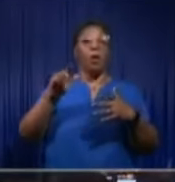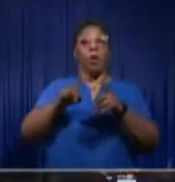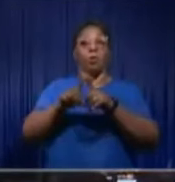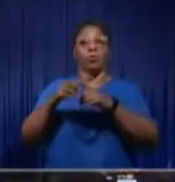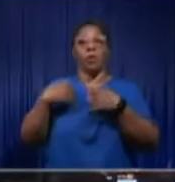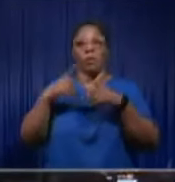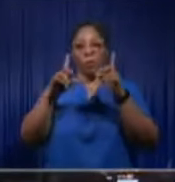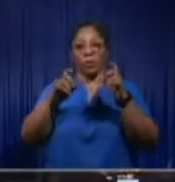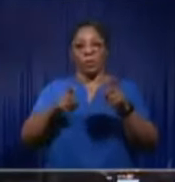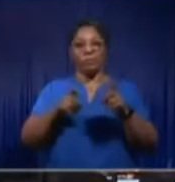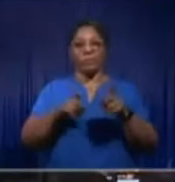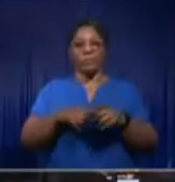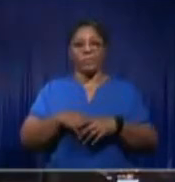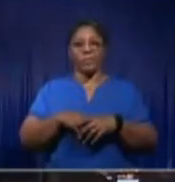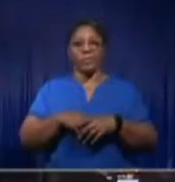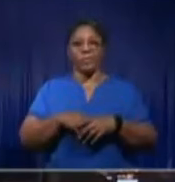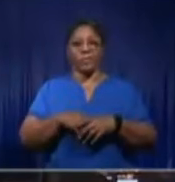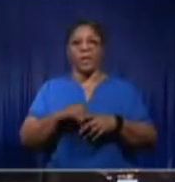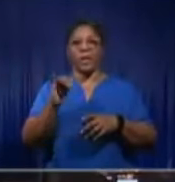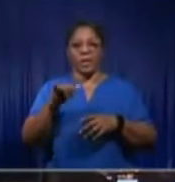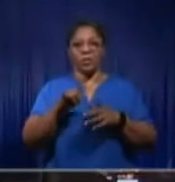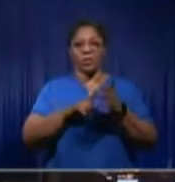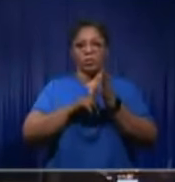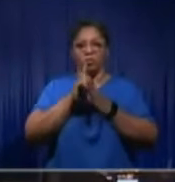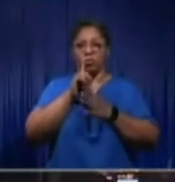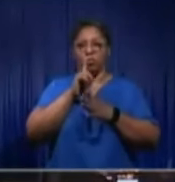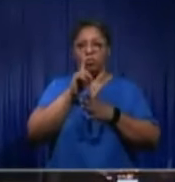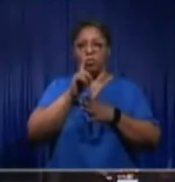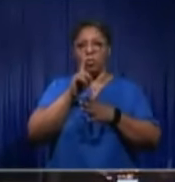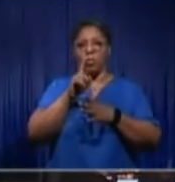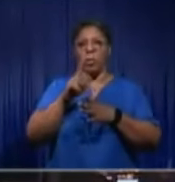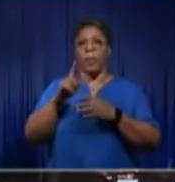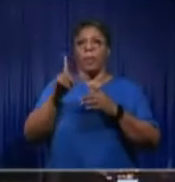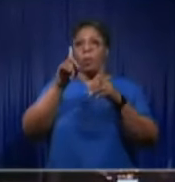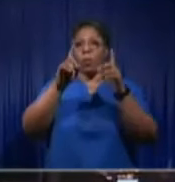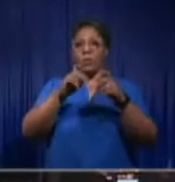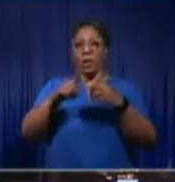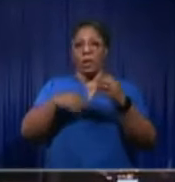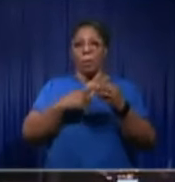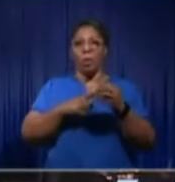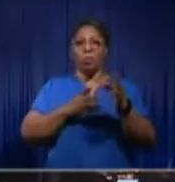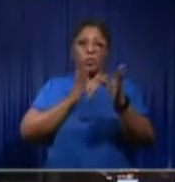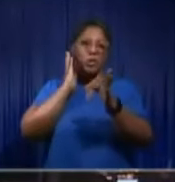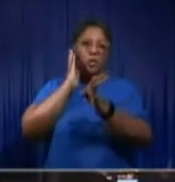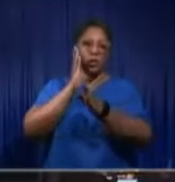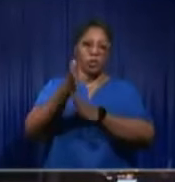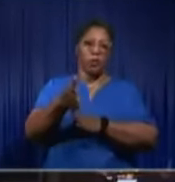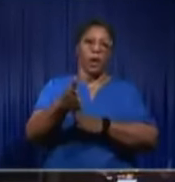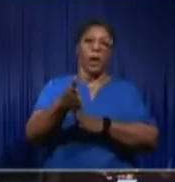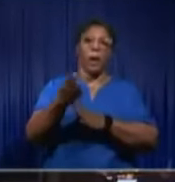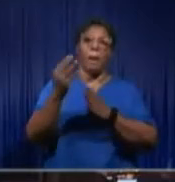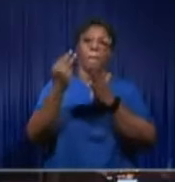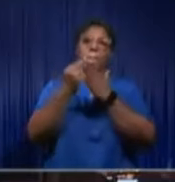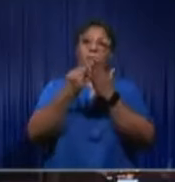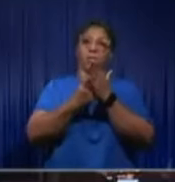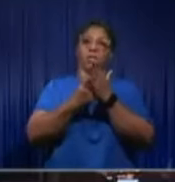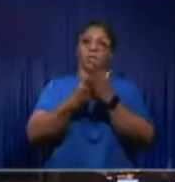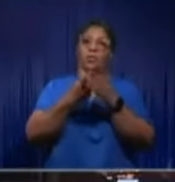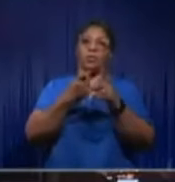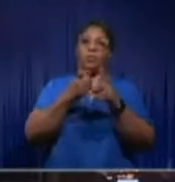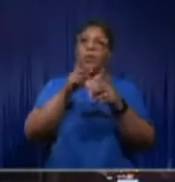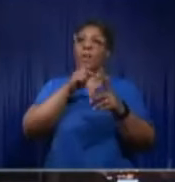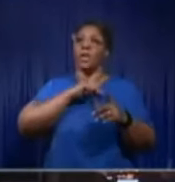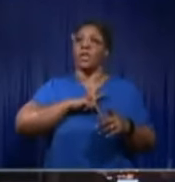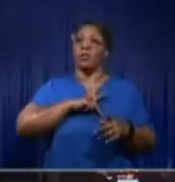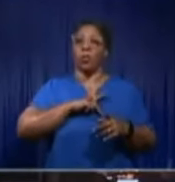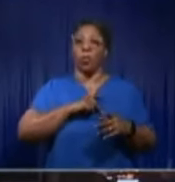so true because our question is via direct messaging from Kingston. Andrew wants to know what will be done to establish